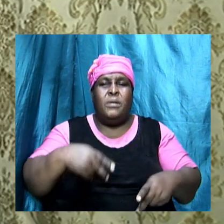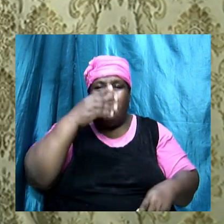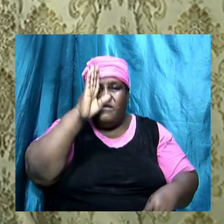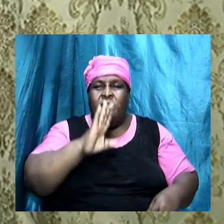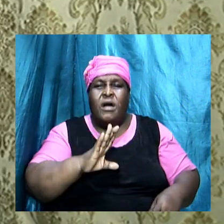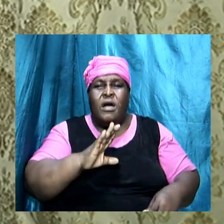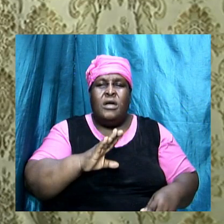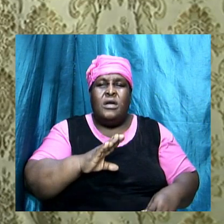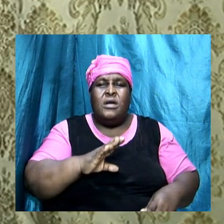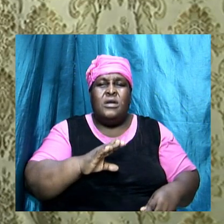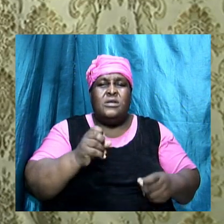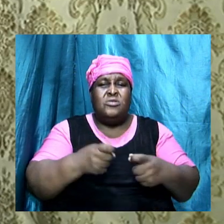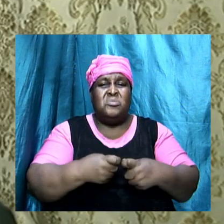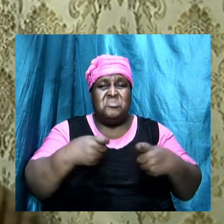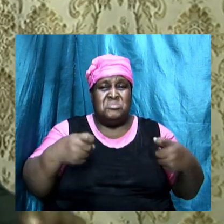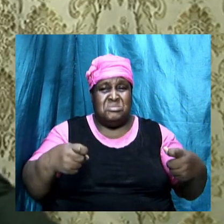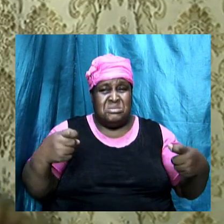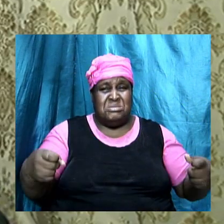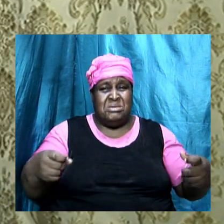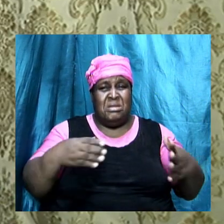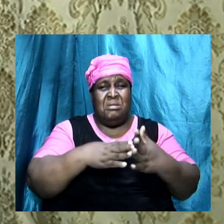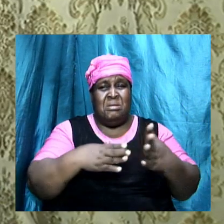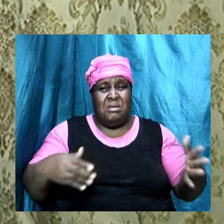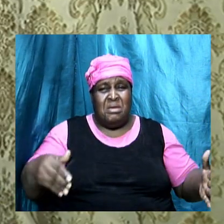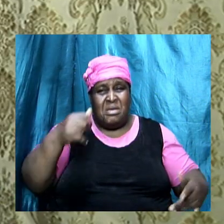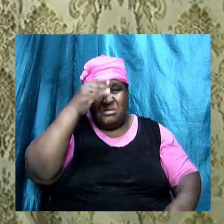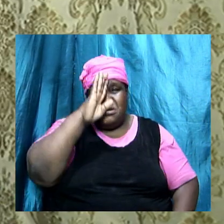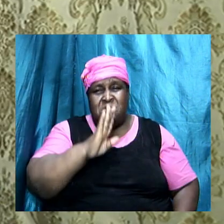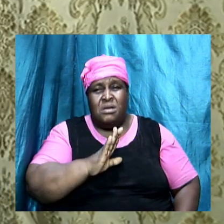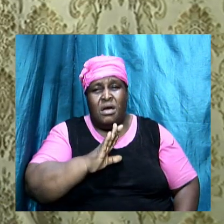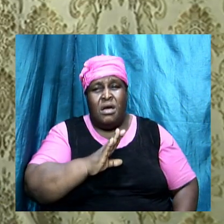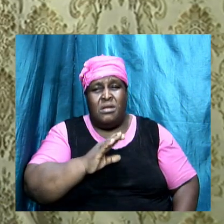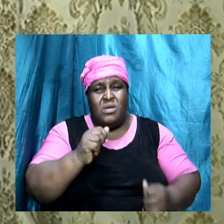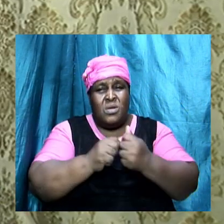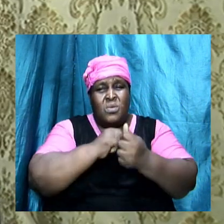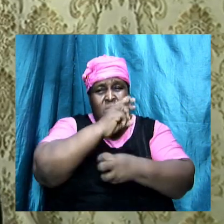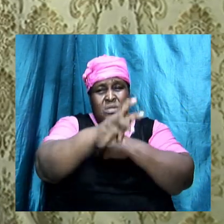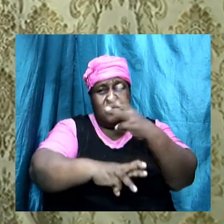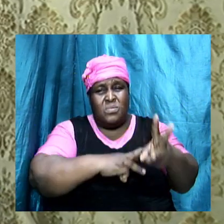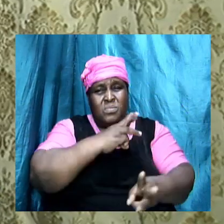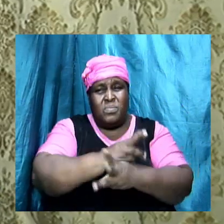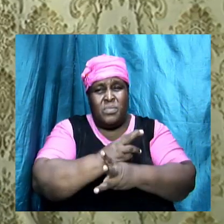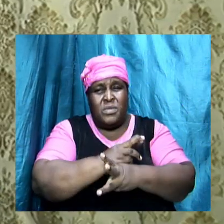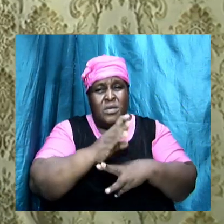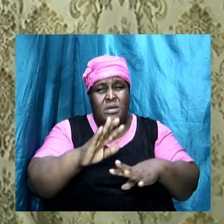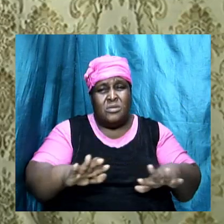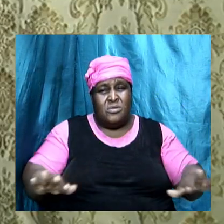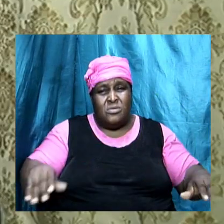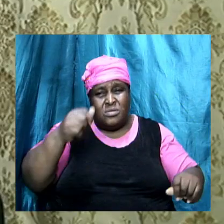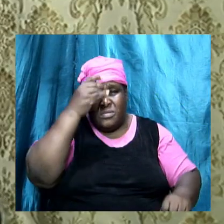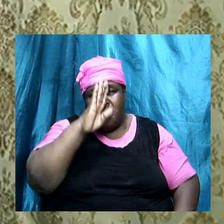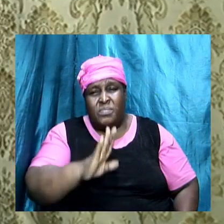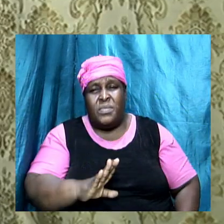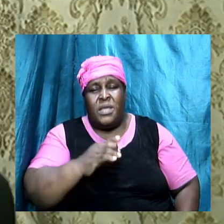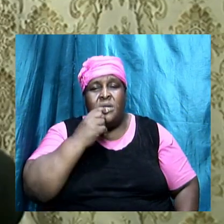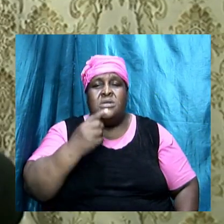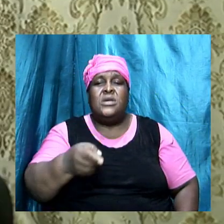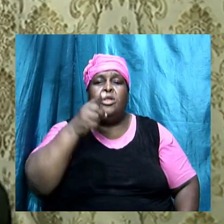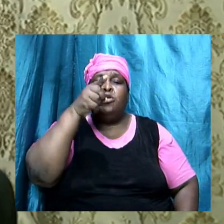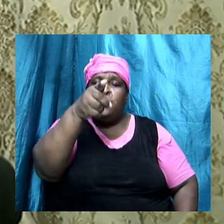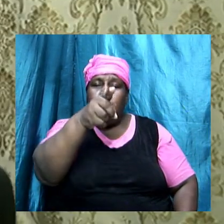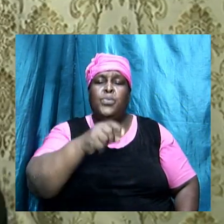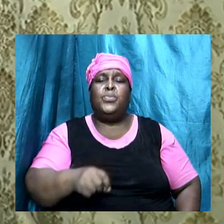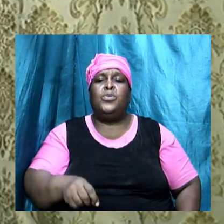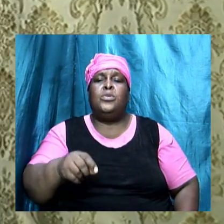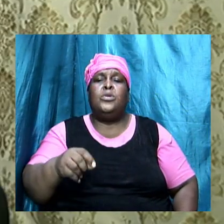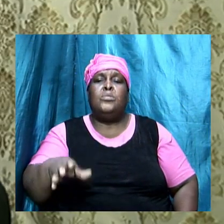immorality with the world. Child of God, I'm here tonight, and I'm telling you that you must